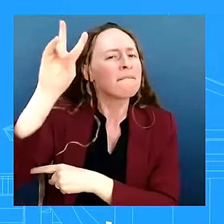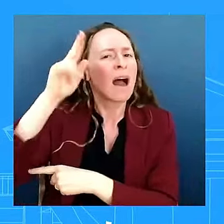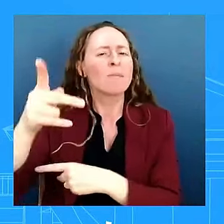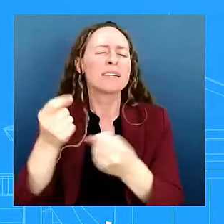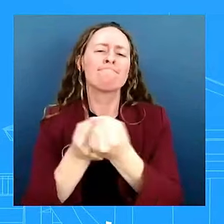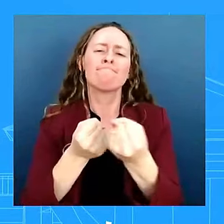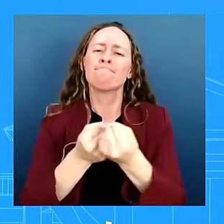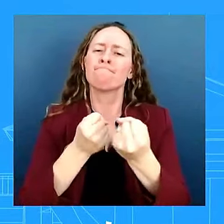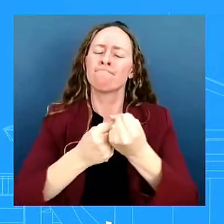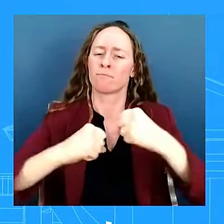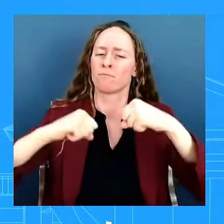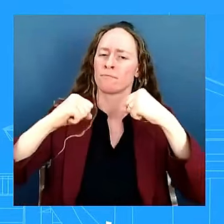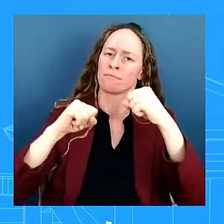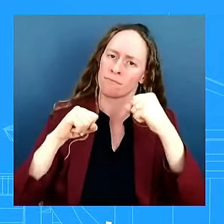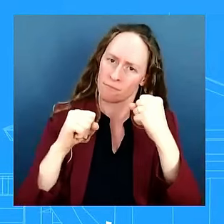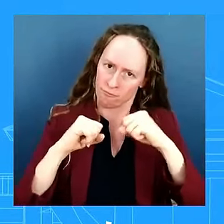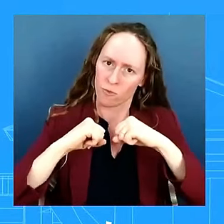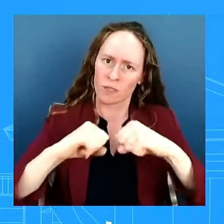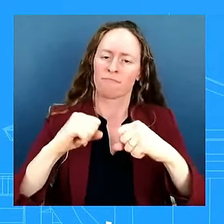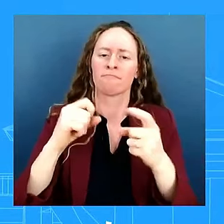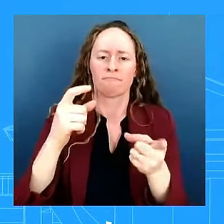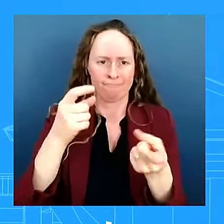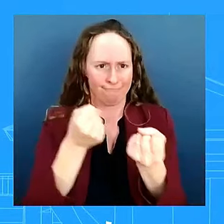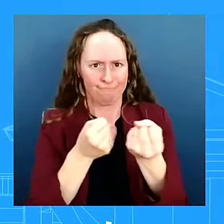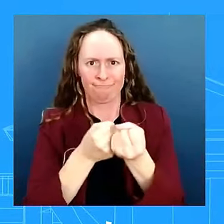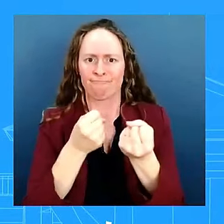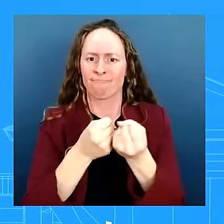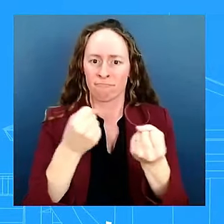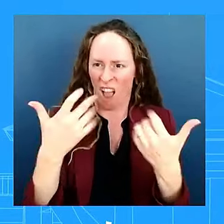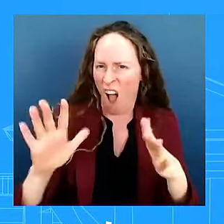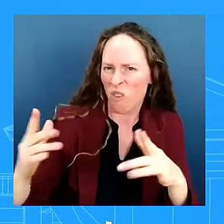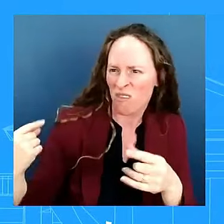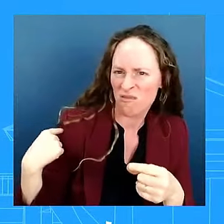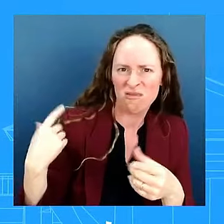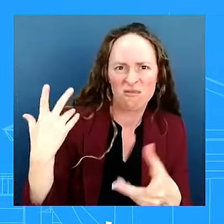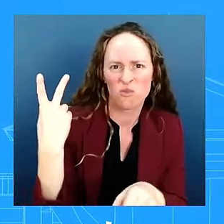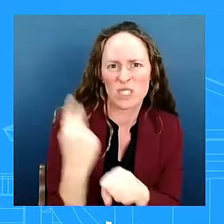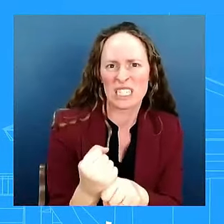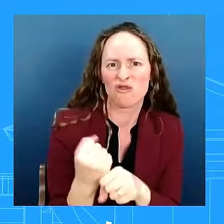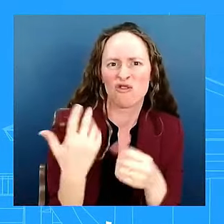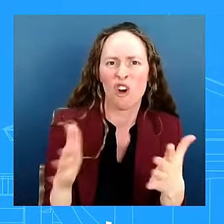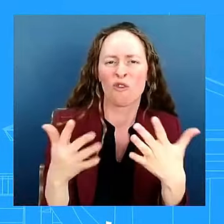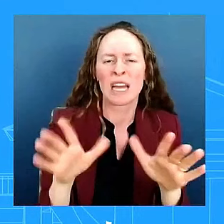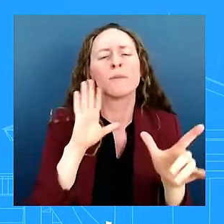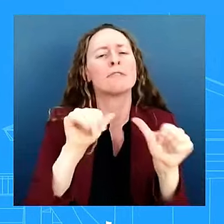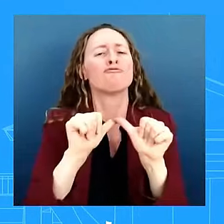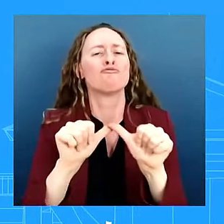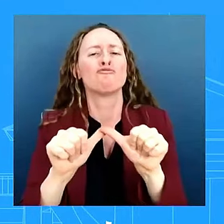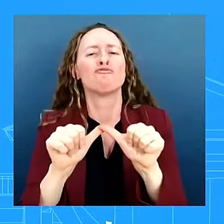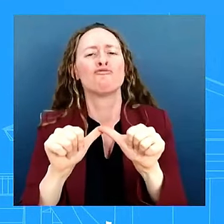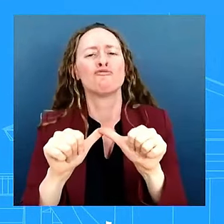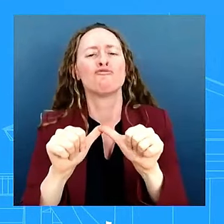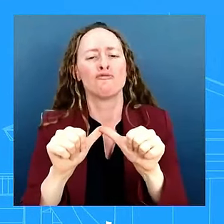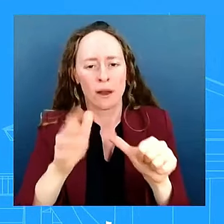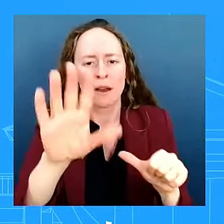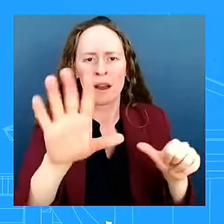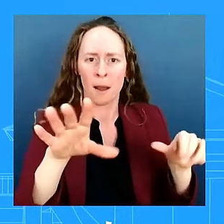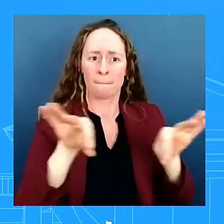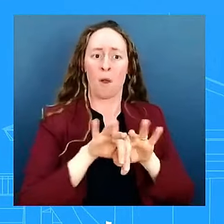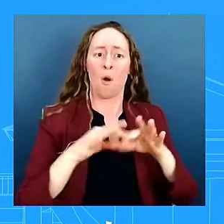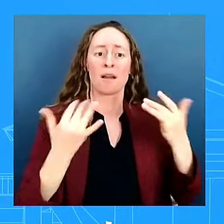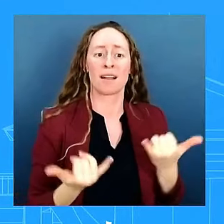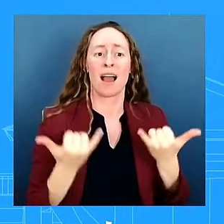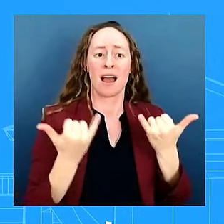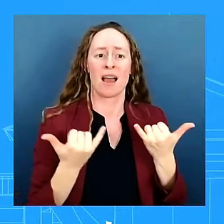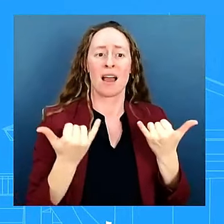years more than two years now and so that is what matters right now in this moment the signal that we're sending has been